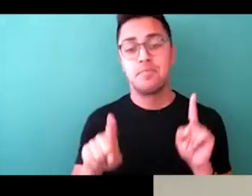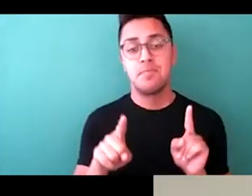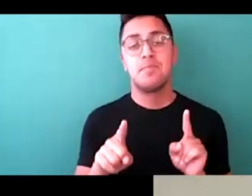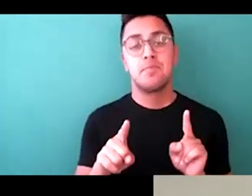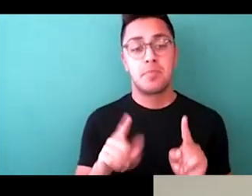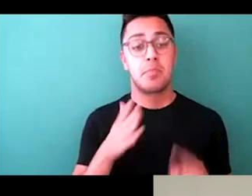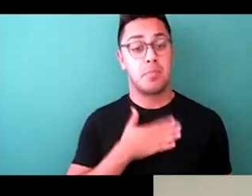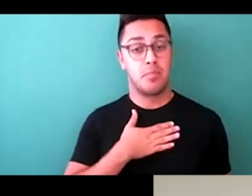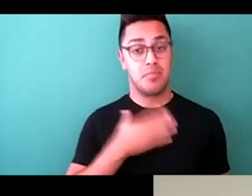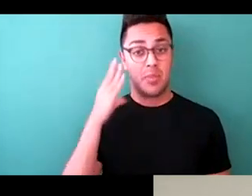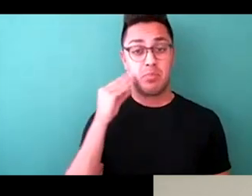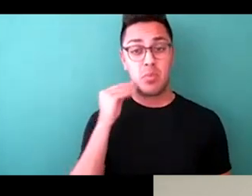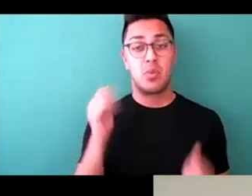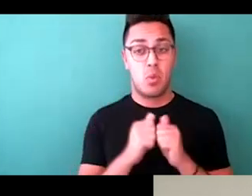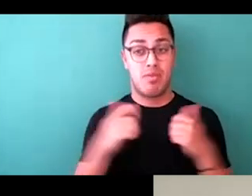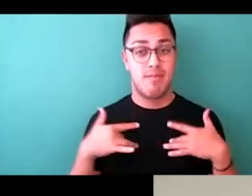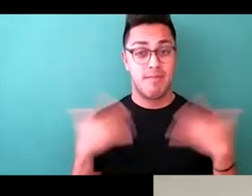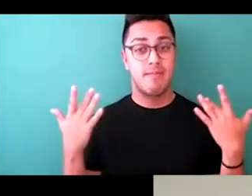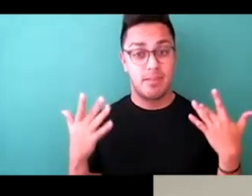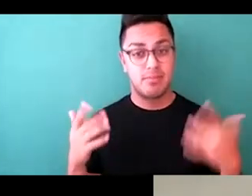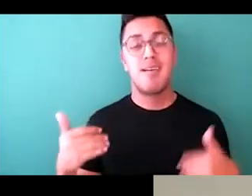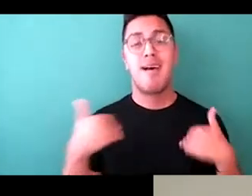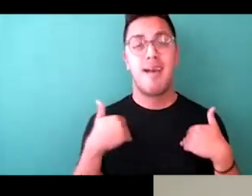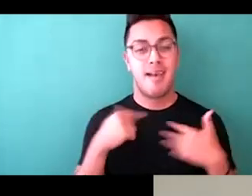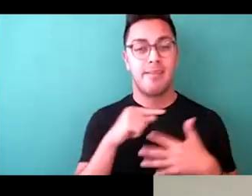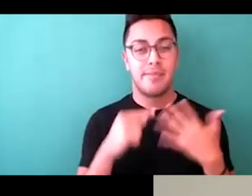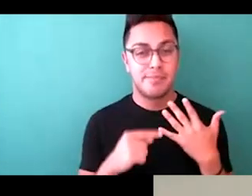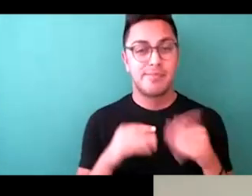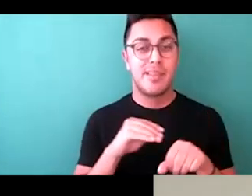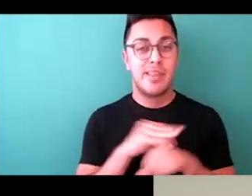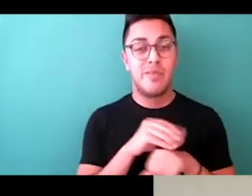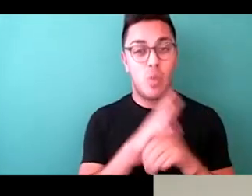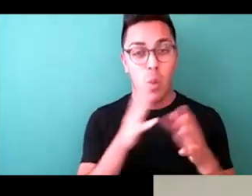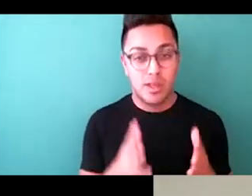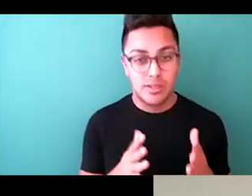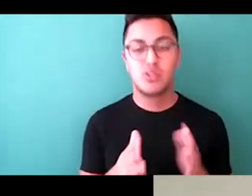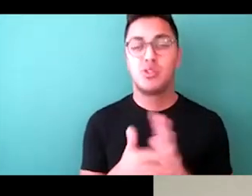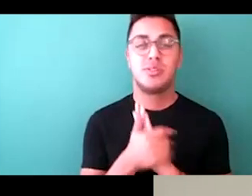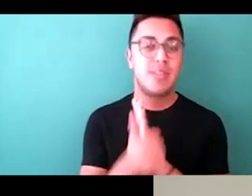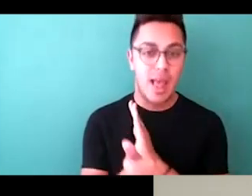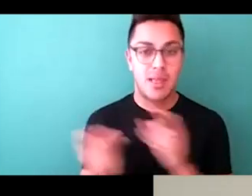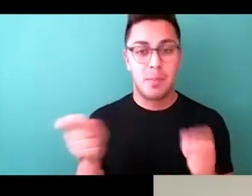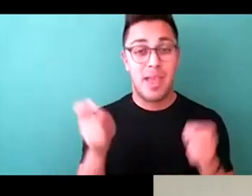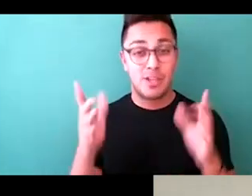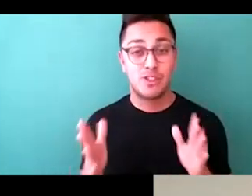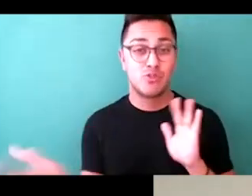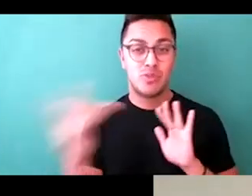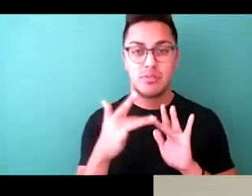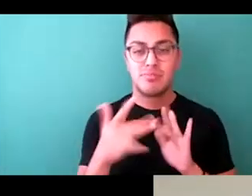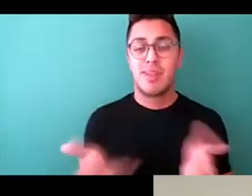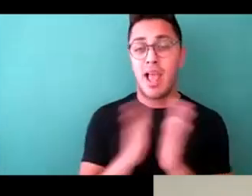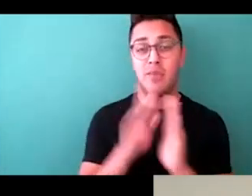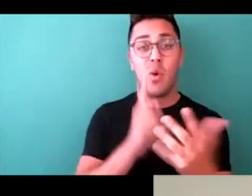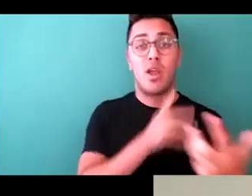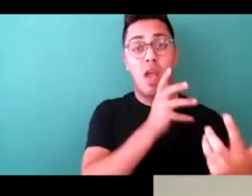events, I have these influencer managers or talent managers reaching out. Like, what are your accommodations? You know,